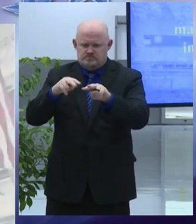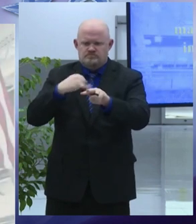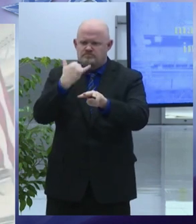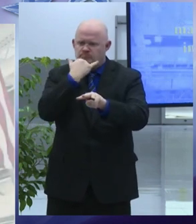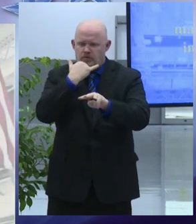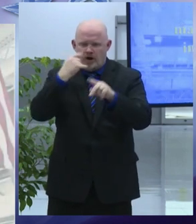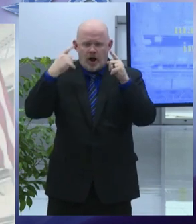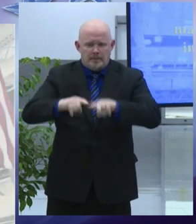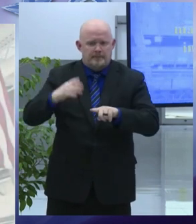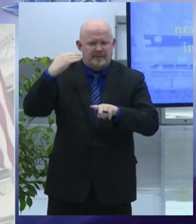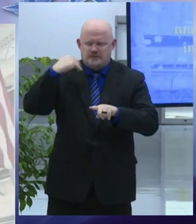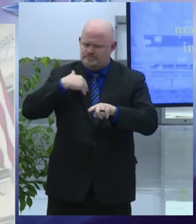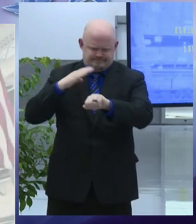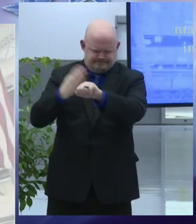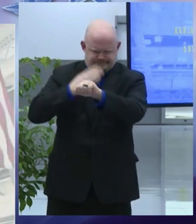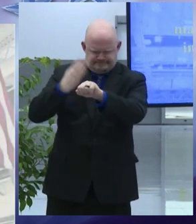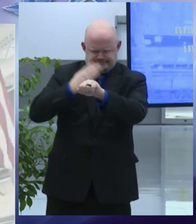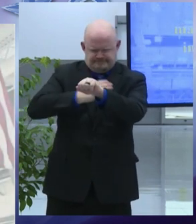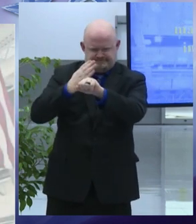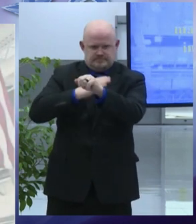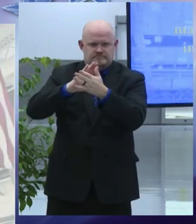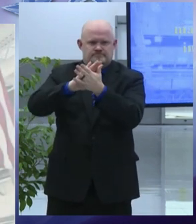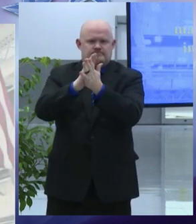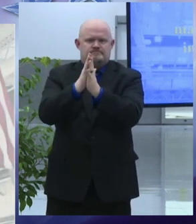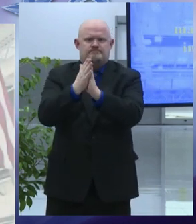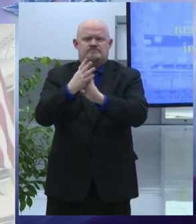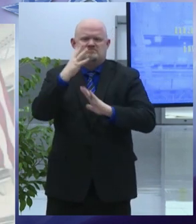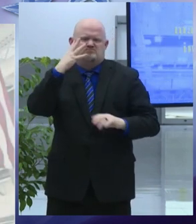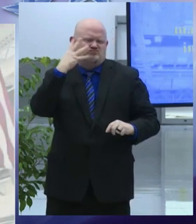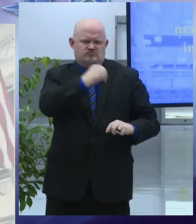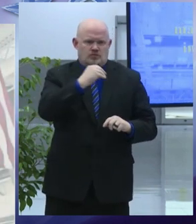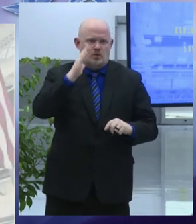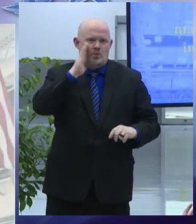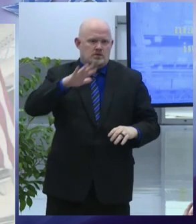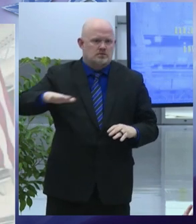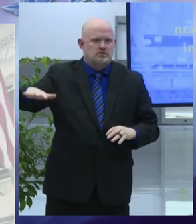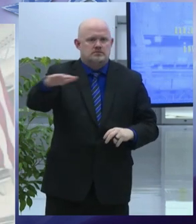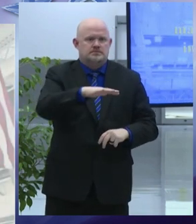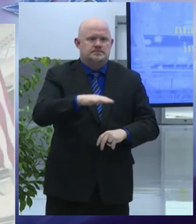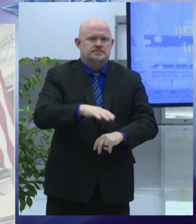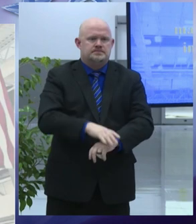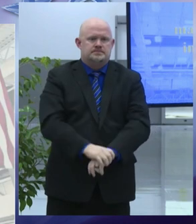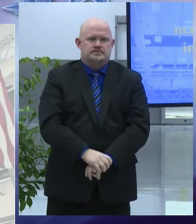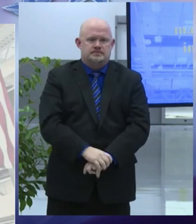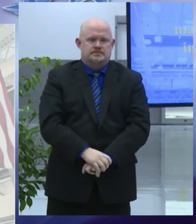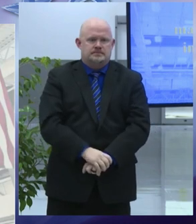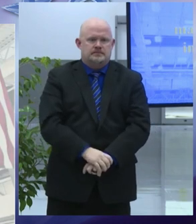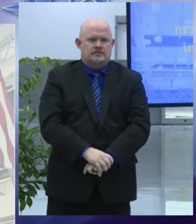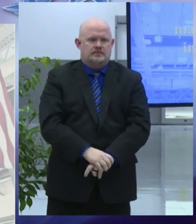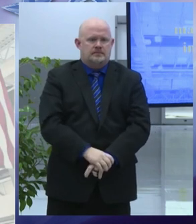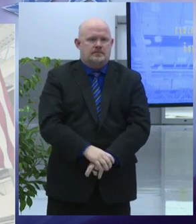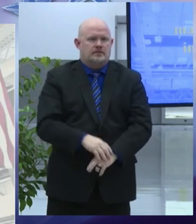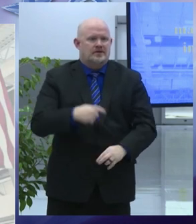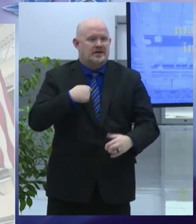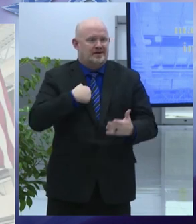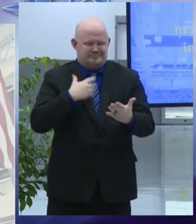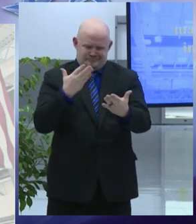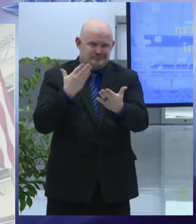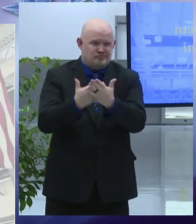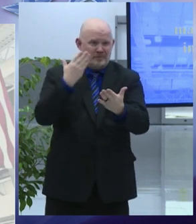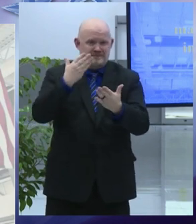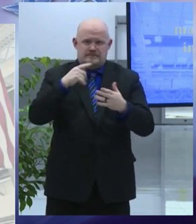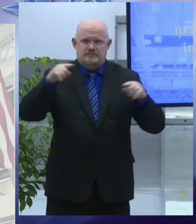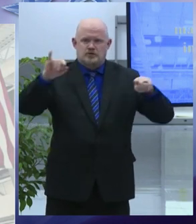our syracuse surge strategy and demonstrating that we can bring quality jobs like those here at jma to other parts of our city we are working with center state